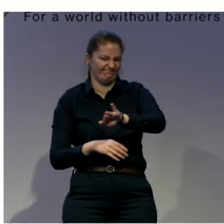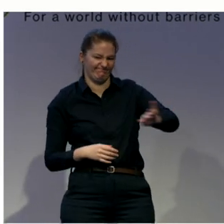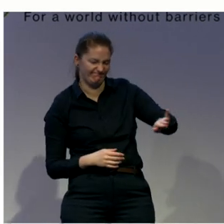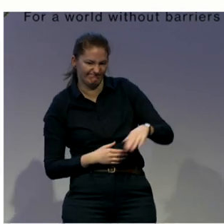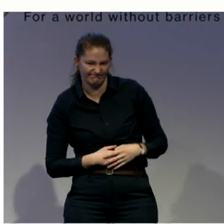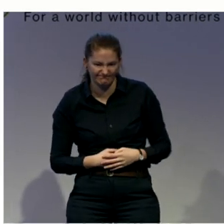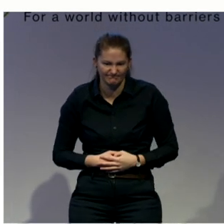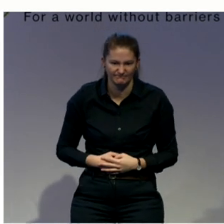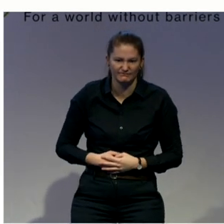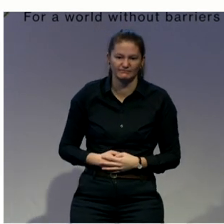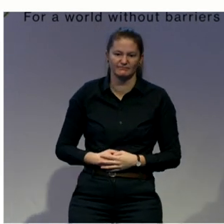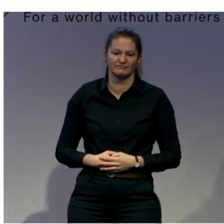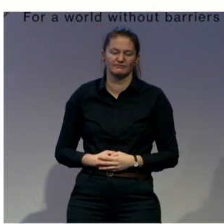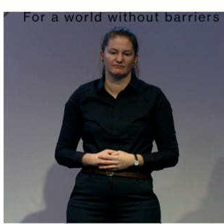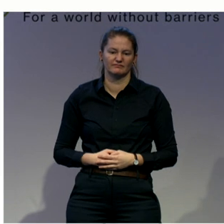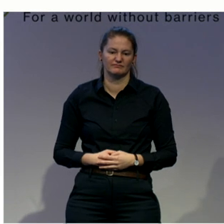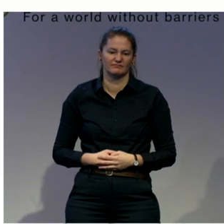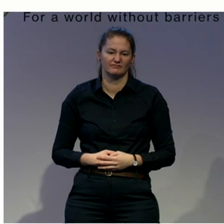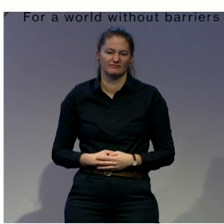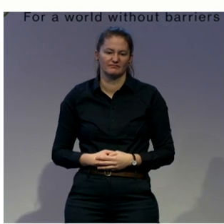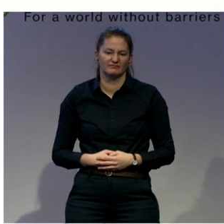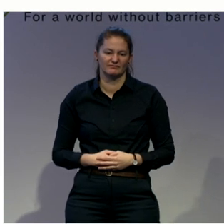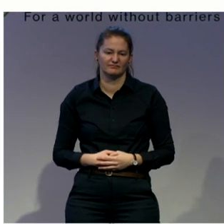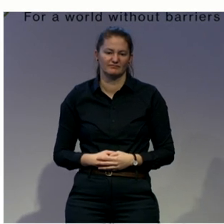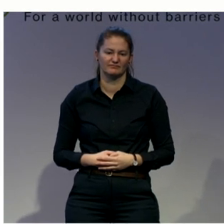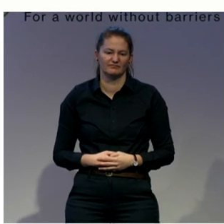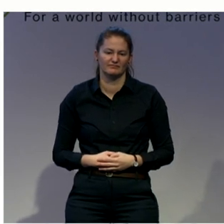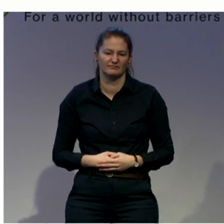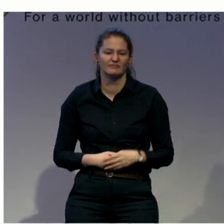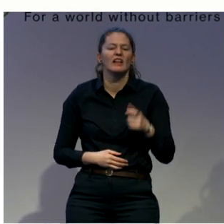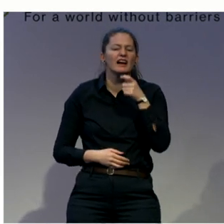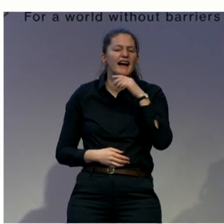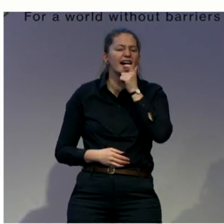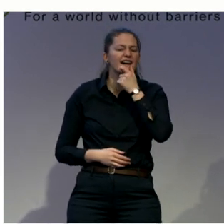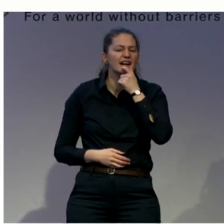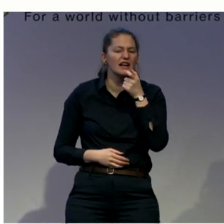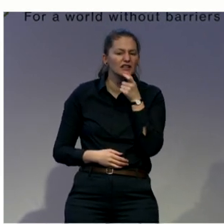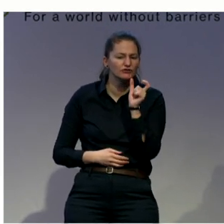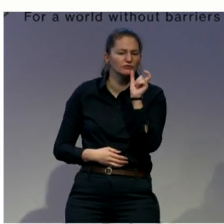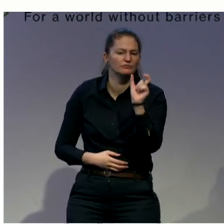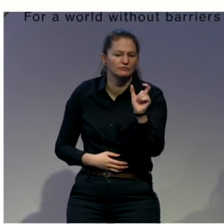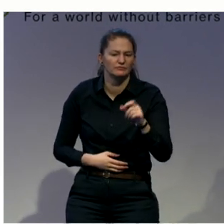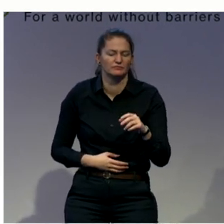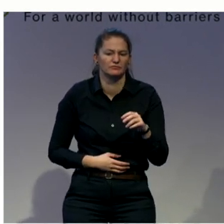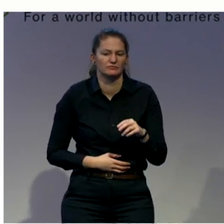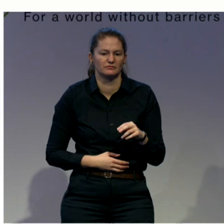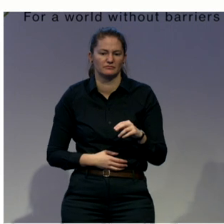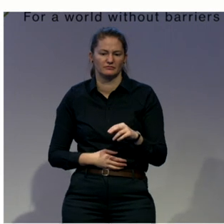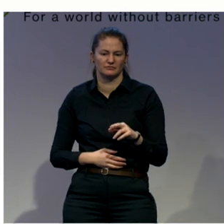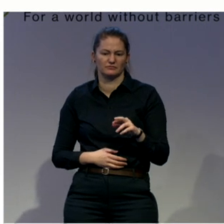strange word, an English strange, it has no translation. But it has the effect,